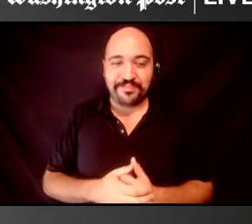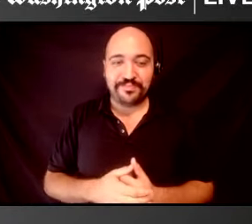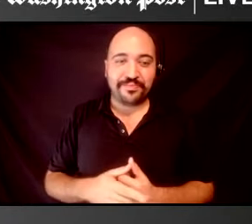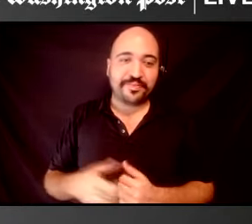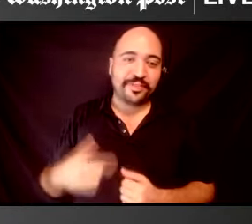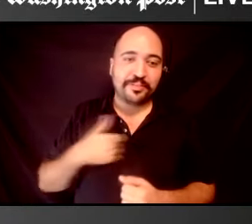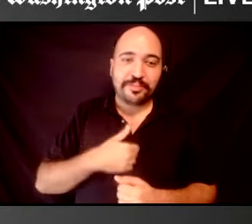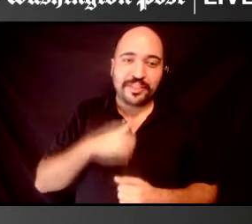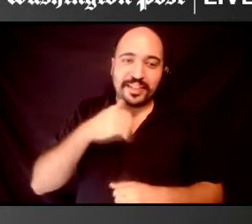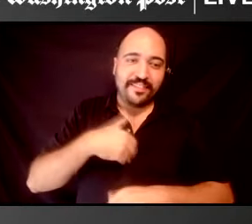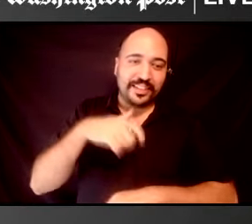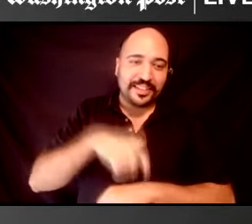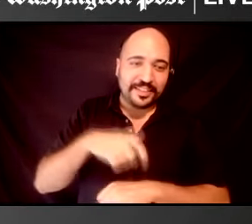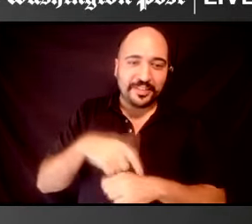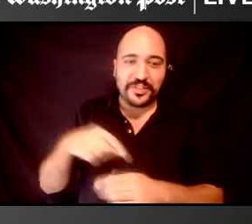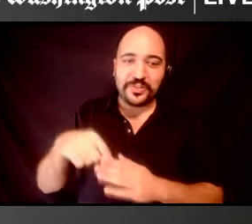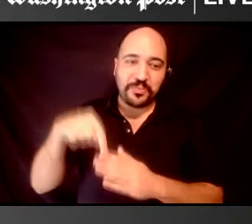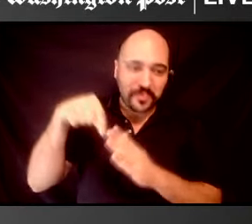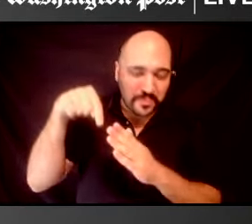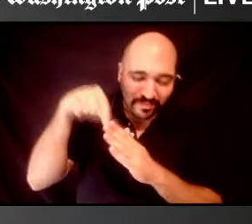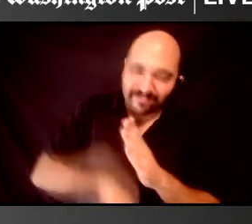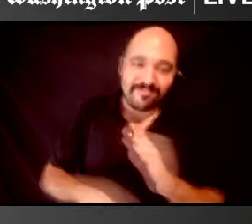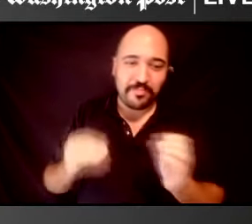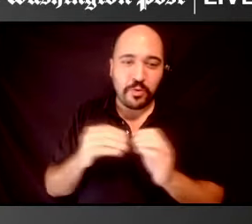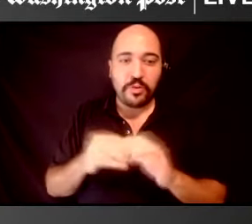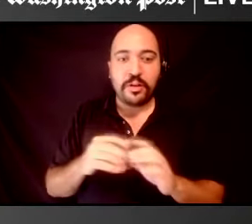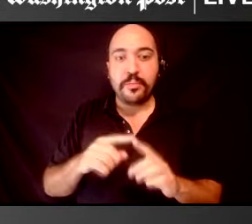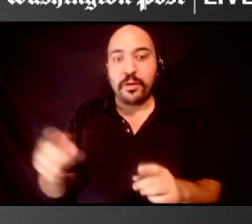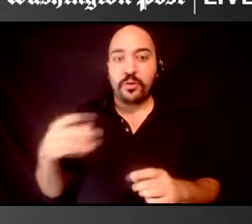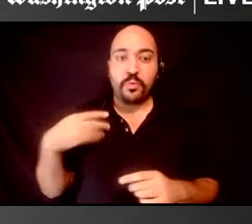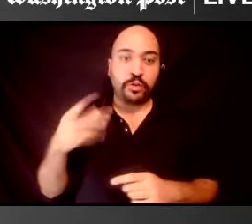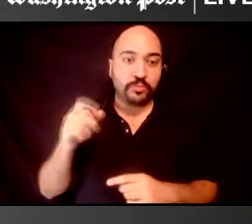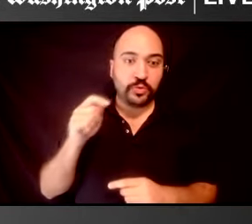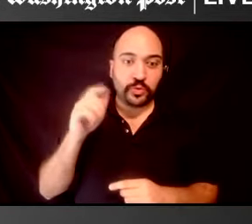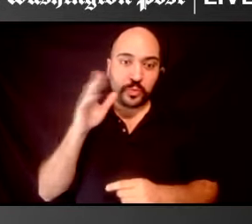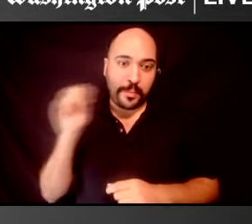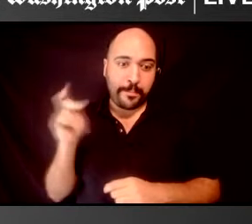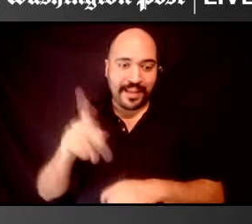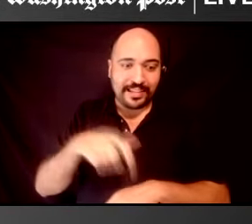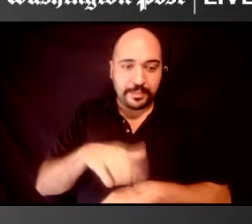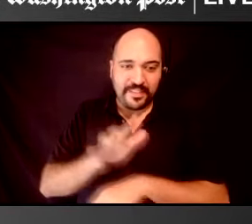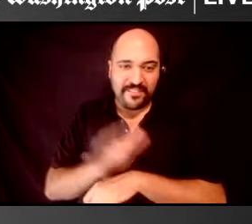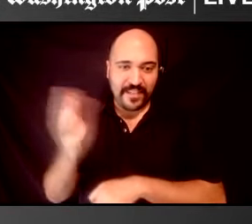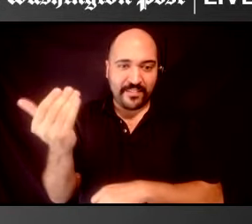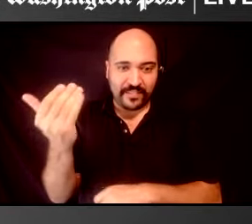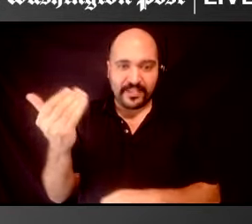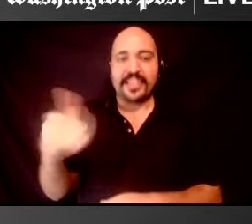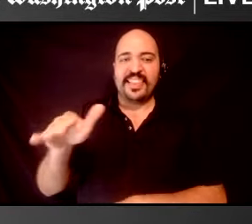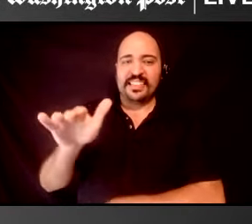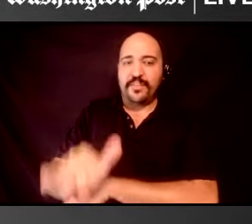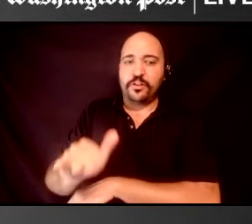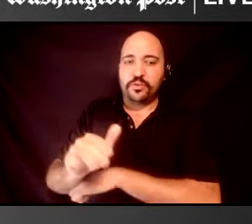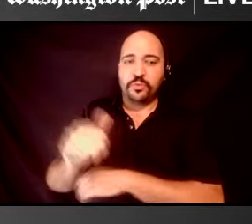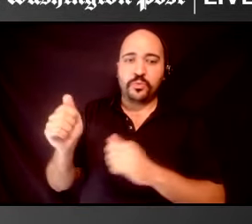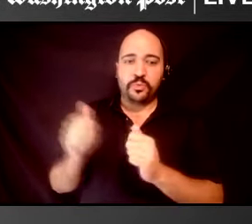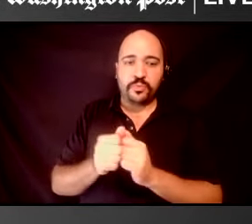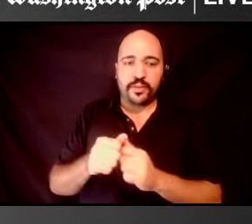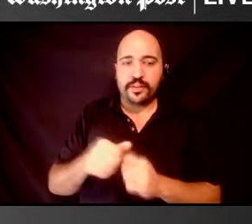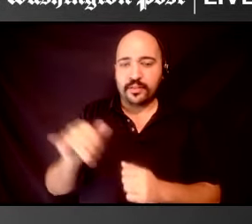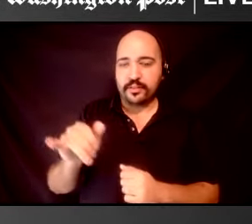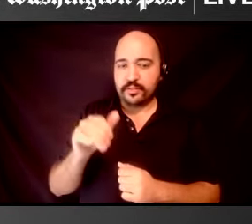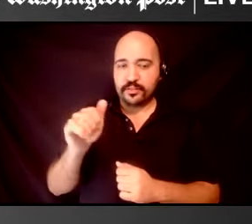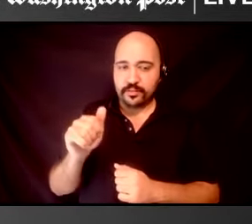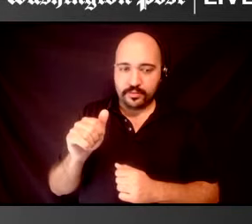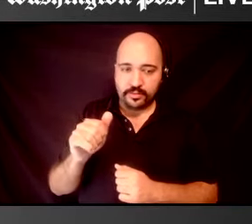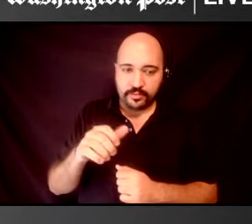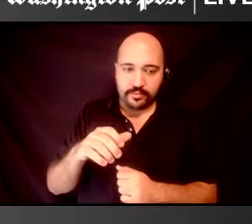didn't have time to, to go further. Washington Post Live will be back at 5.15 this afternoon with Jackson, Mississippi Mayor Chokwe